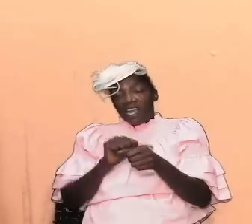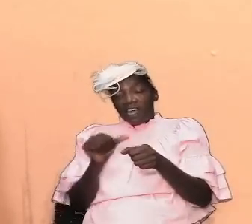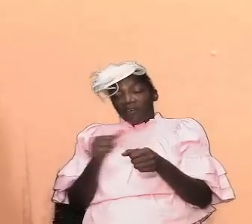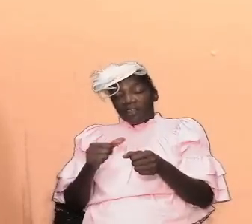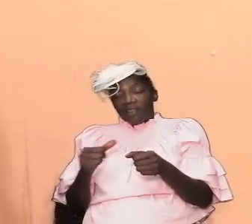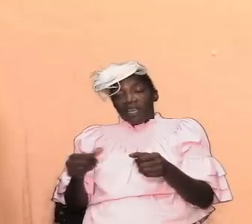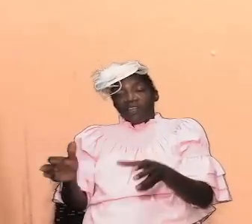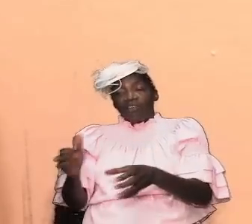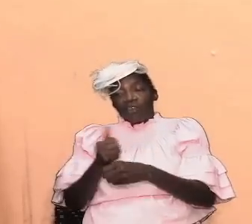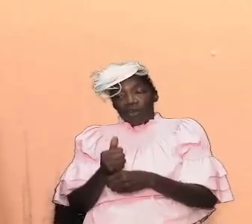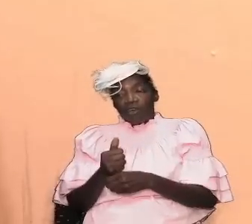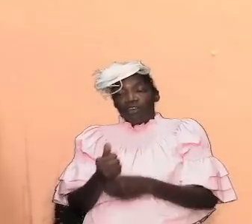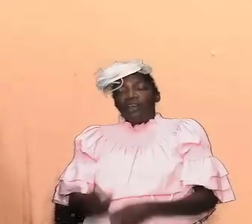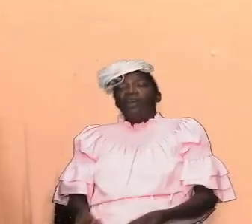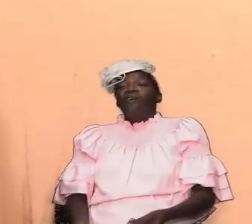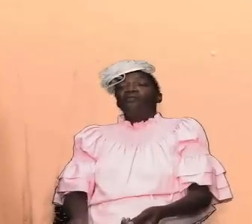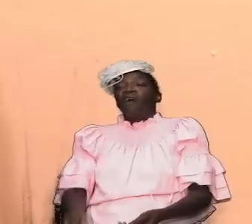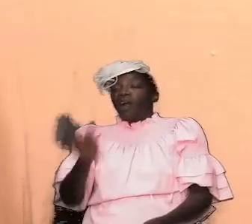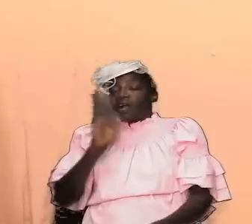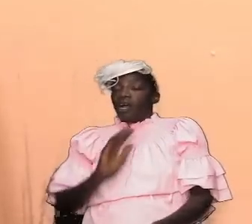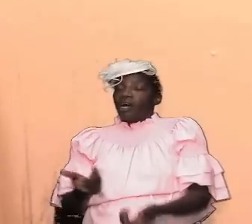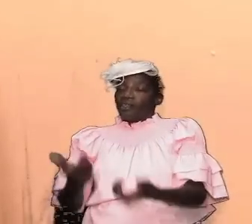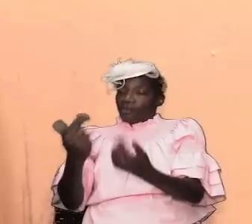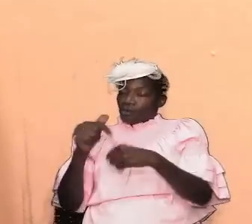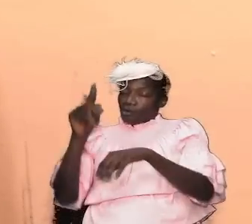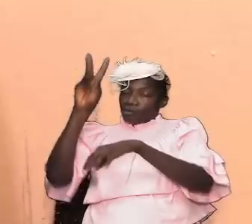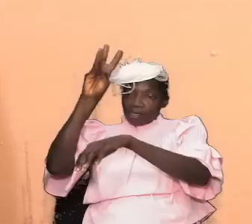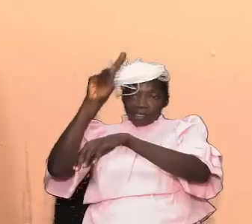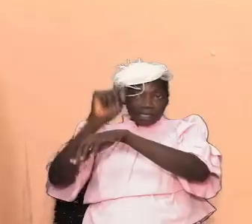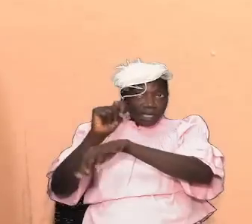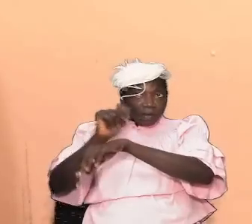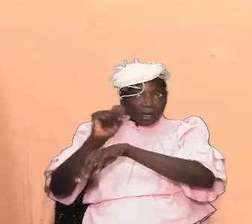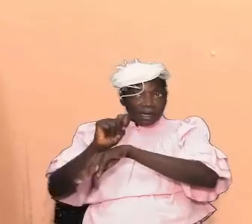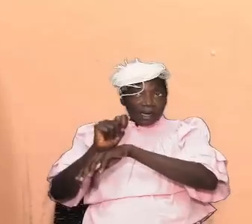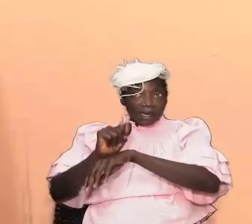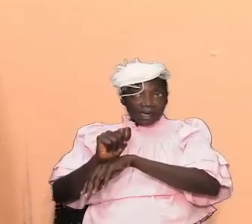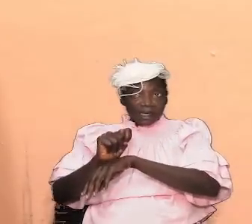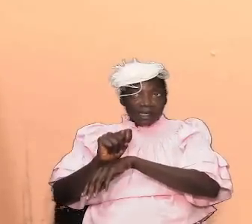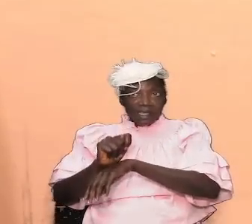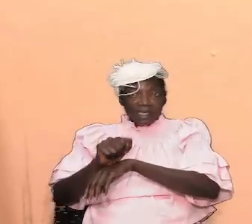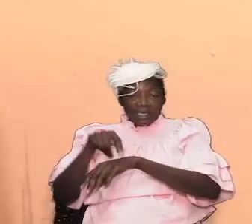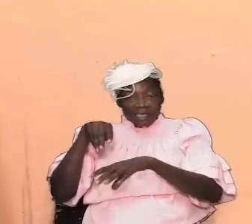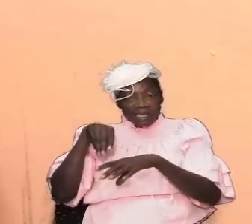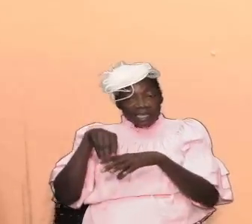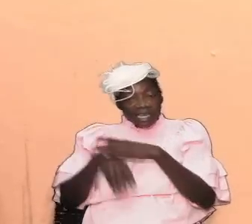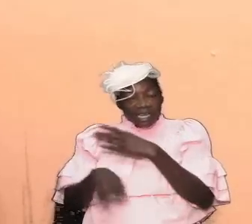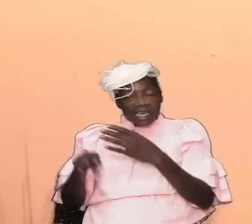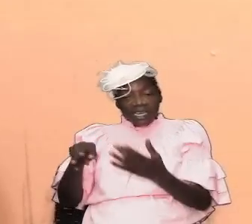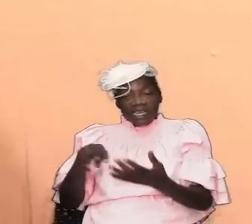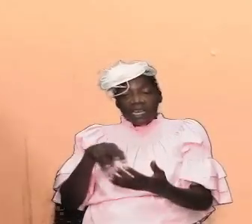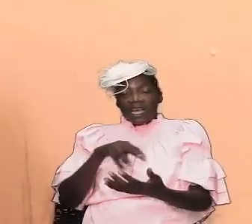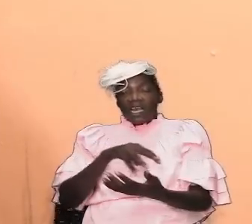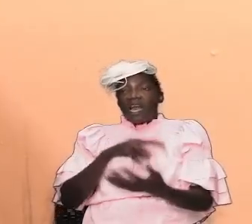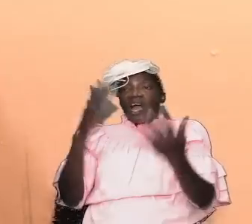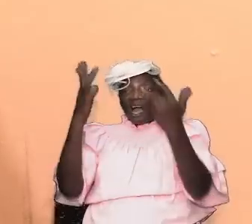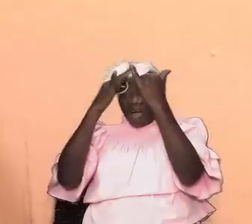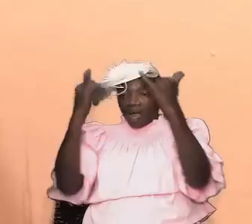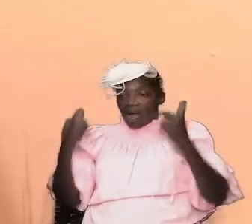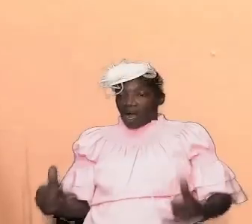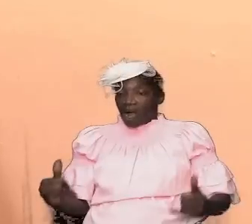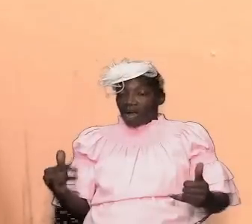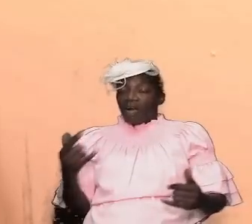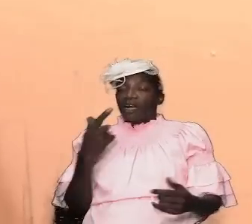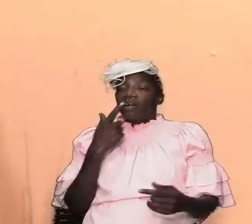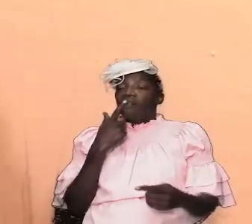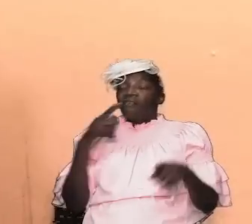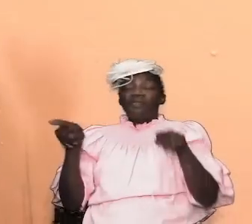accommodate the occupant of the tabernacle he was going to reside in the ark of the covenant which was going to be in